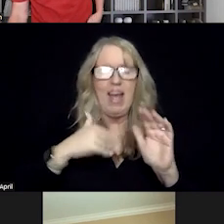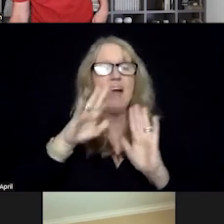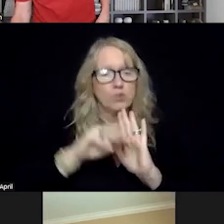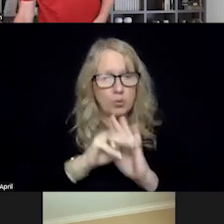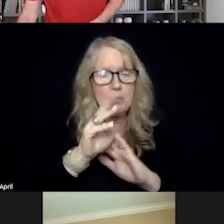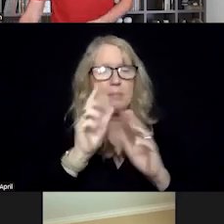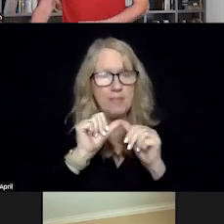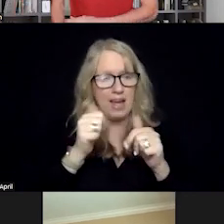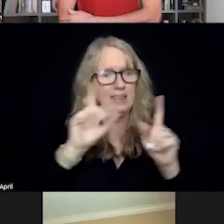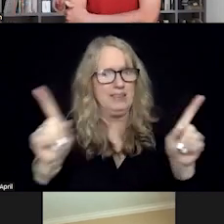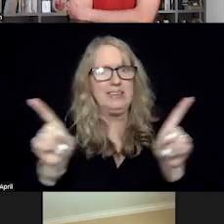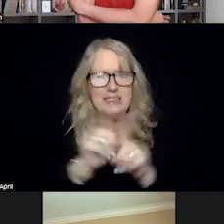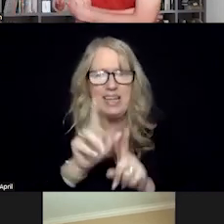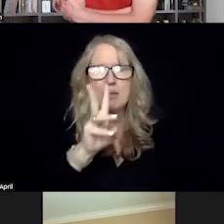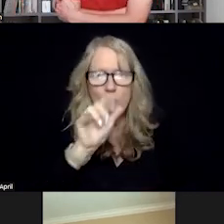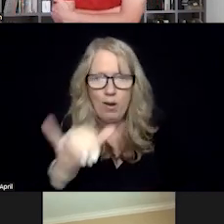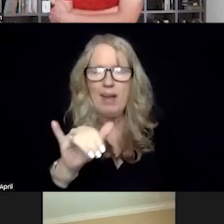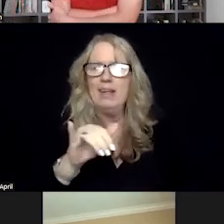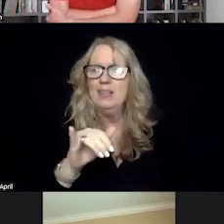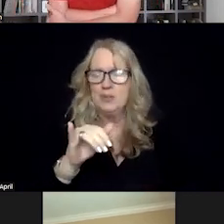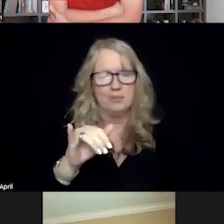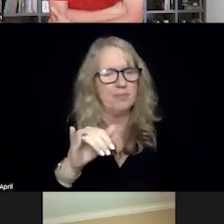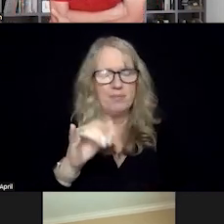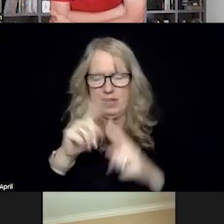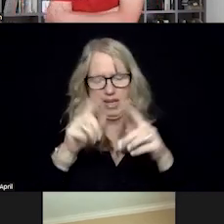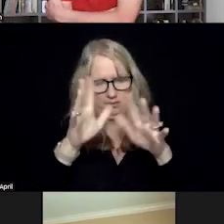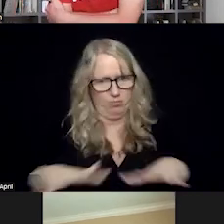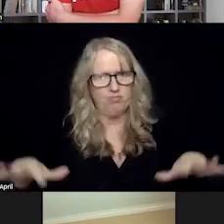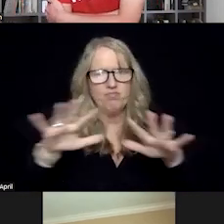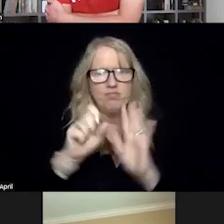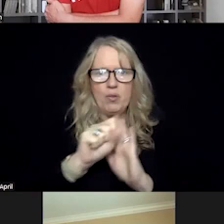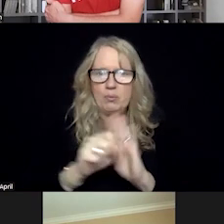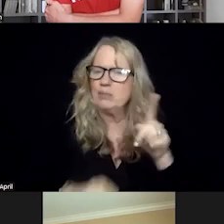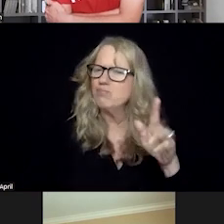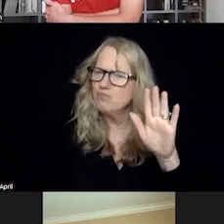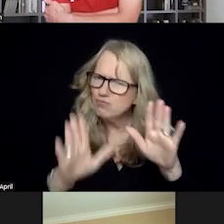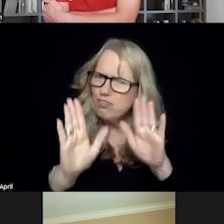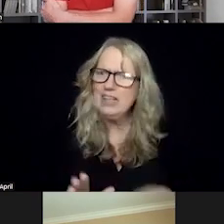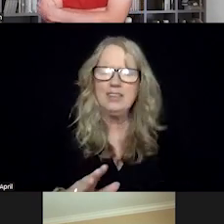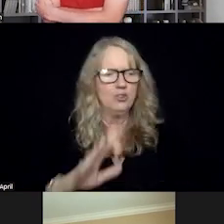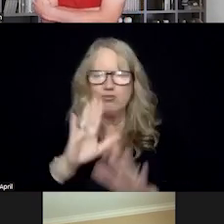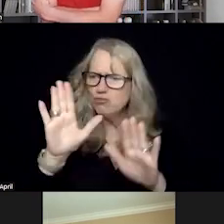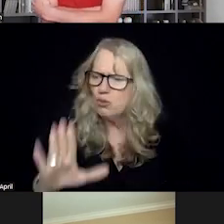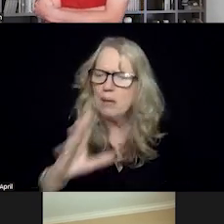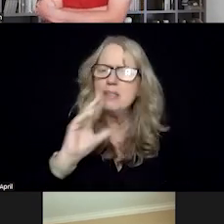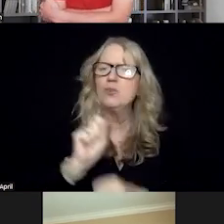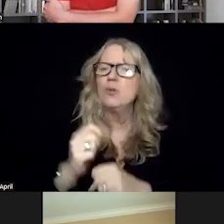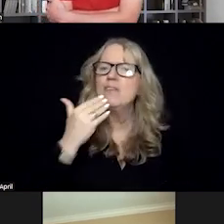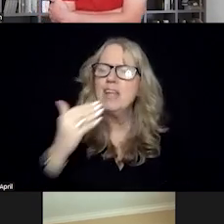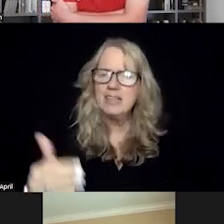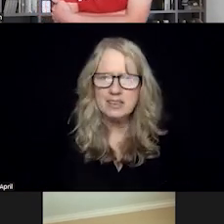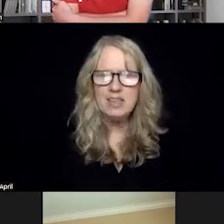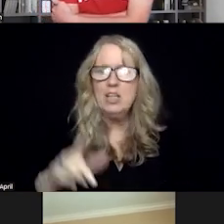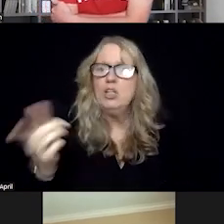consistently the same way throughout the state. Crazy, crazy. That's terrific. Terrific work, Pat. Yeah. Tom,